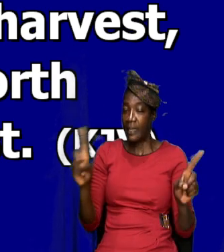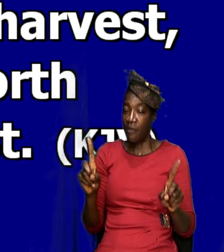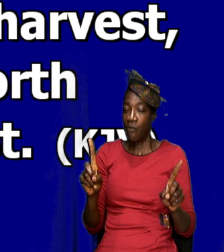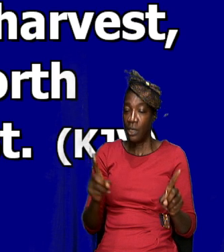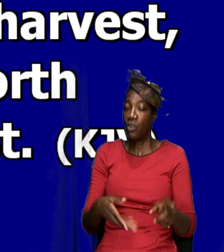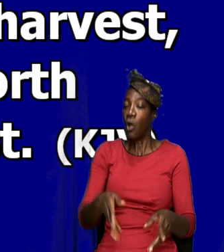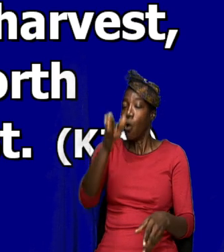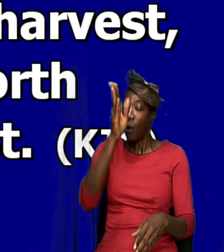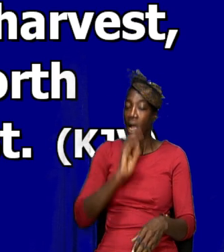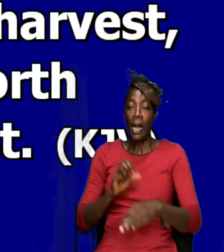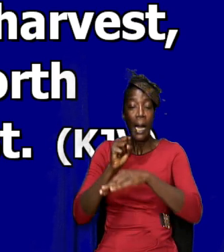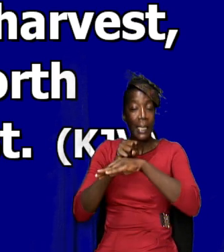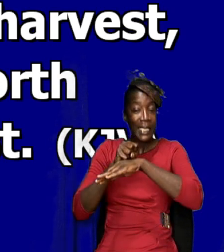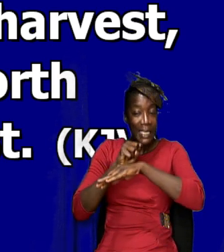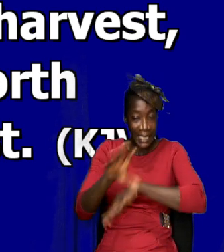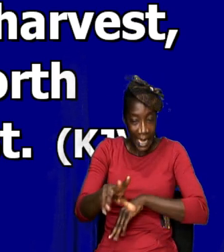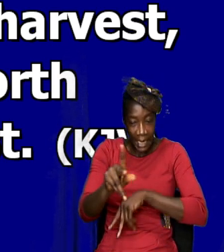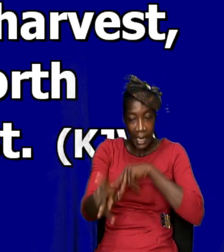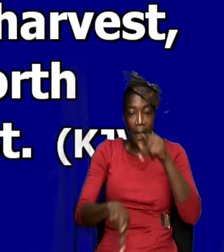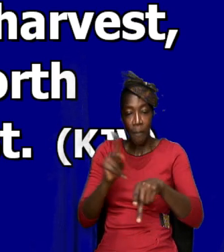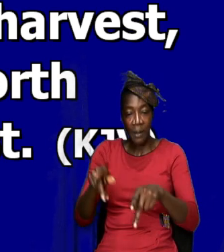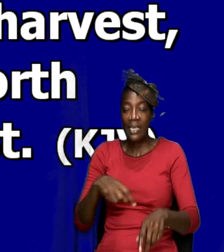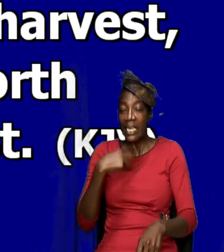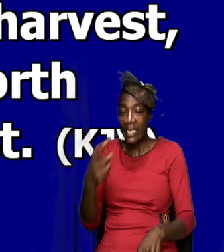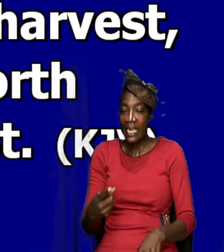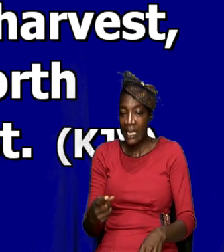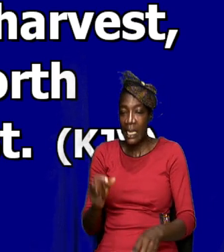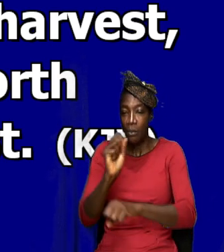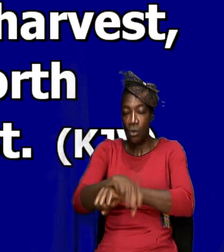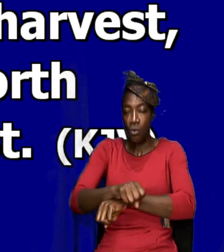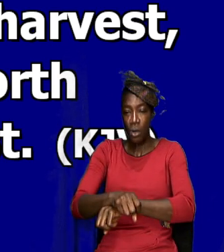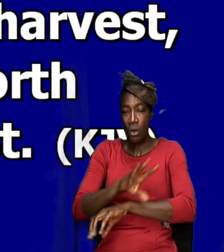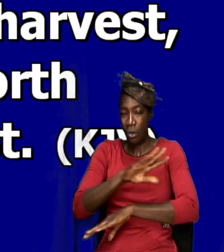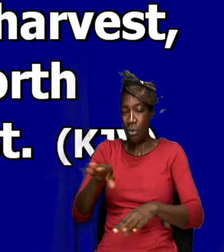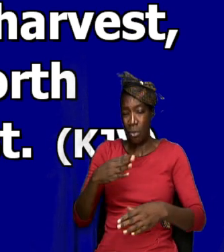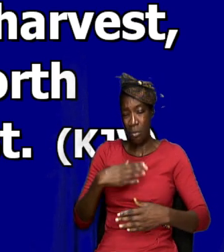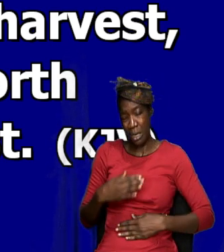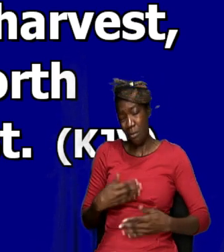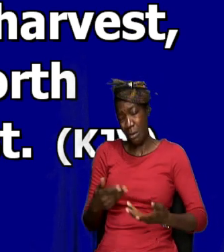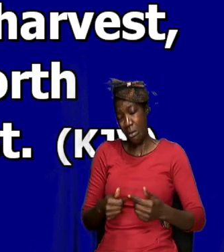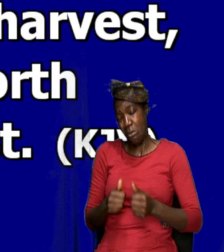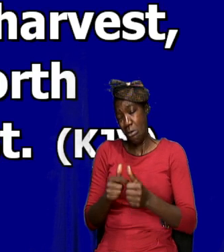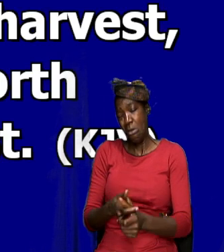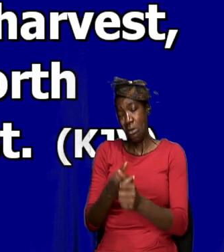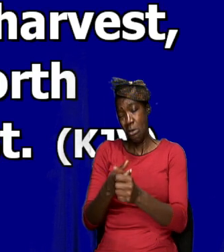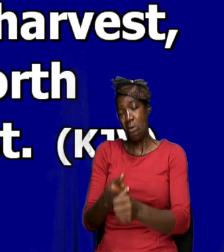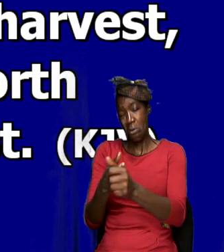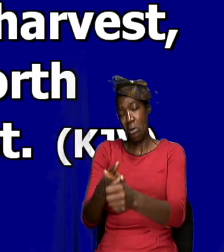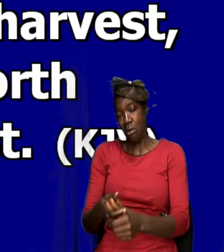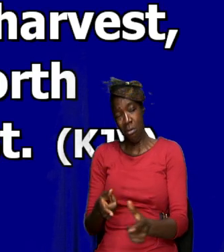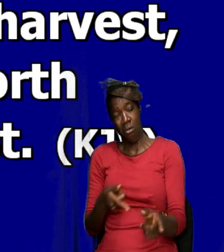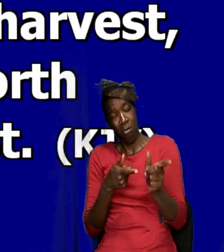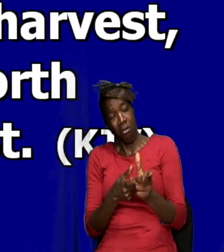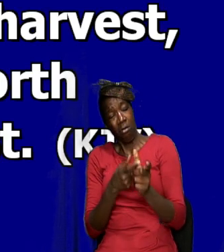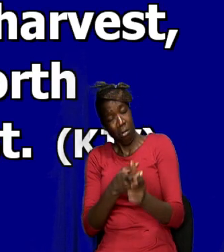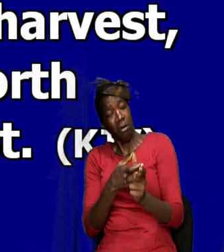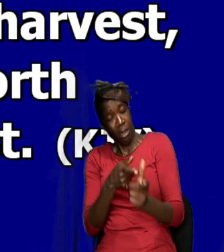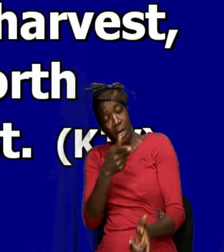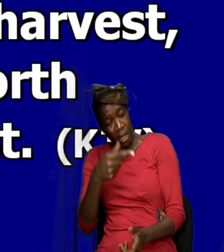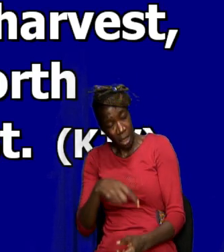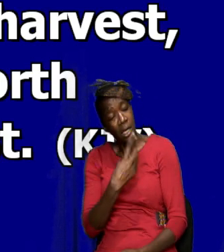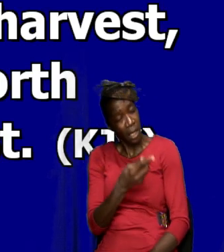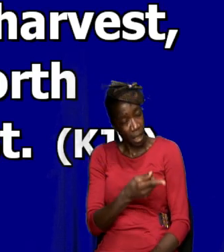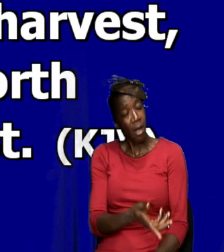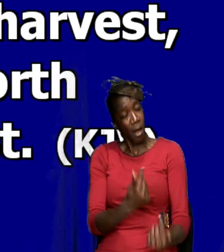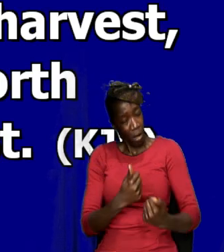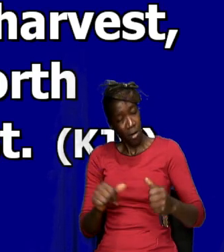God sends a person and tells them to work. Nobody don't have to run behind them and say, yeah, come to the altars, you